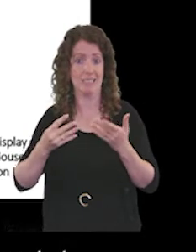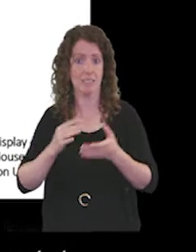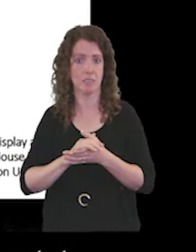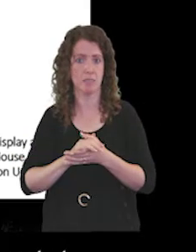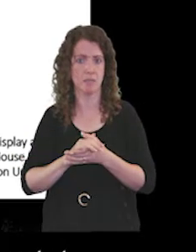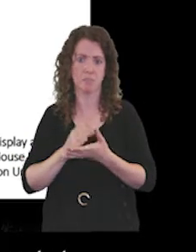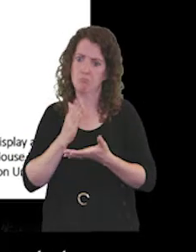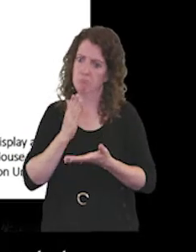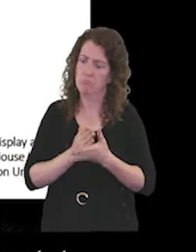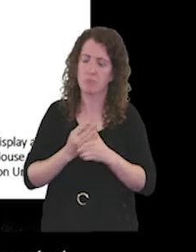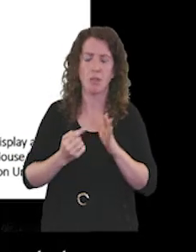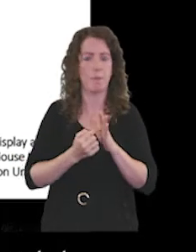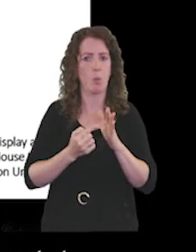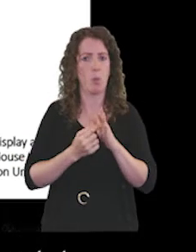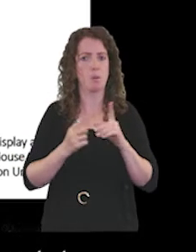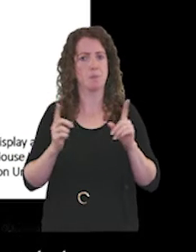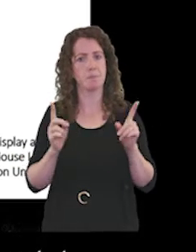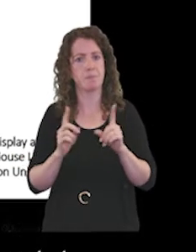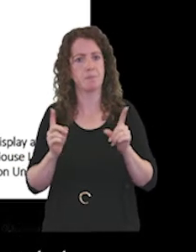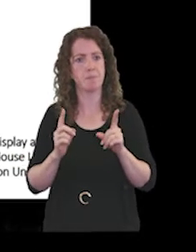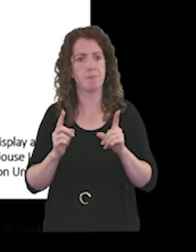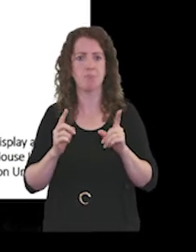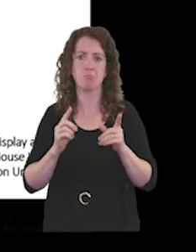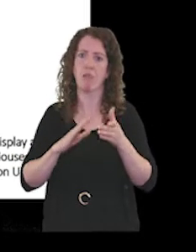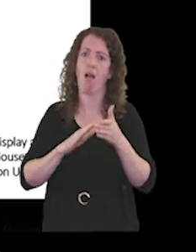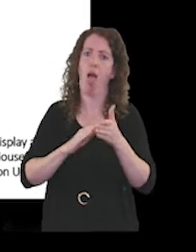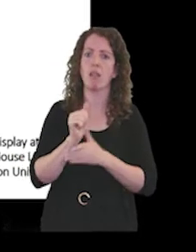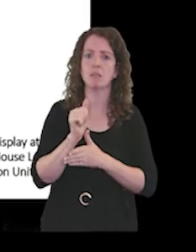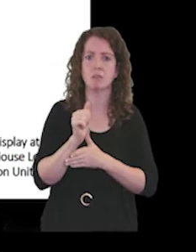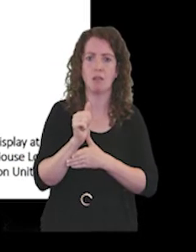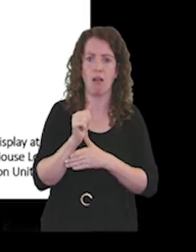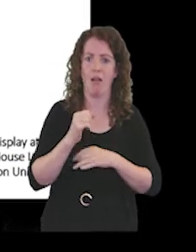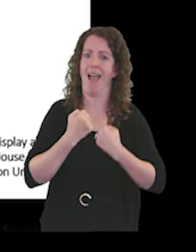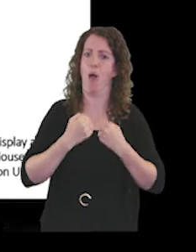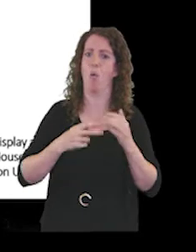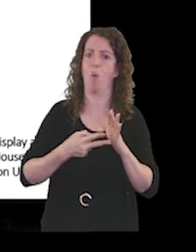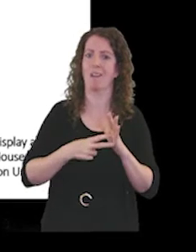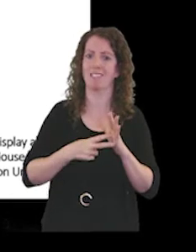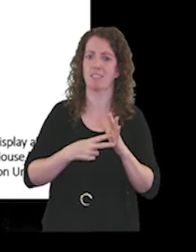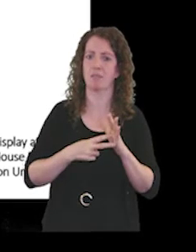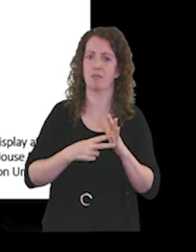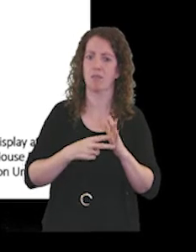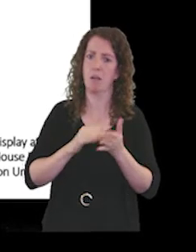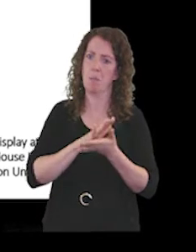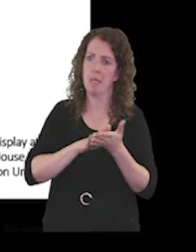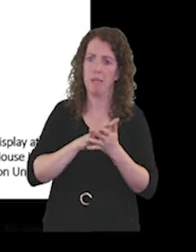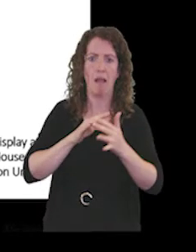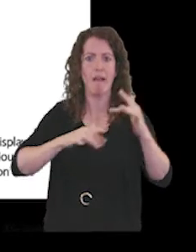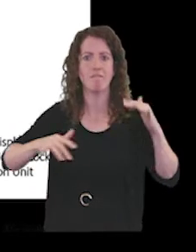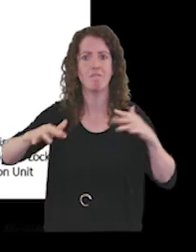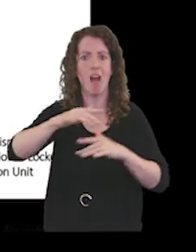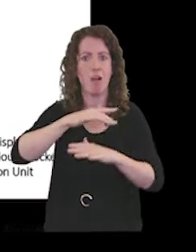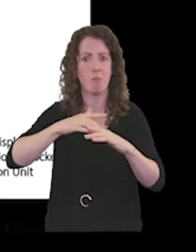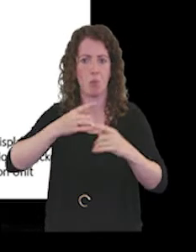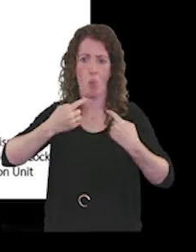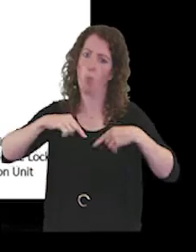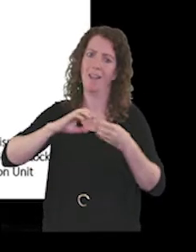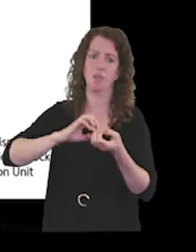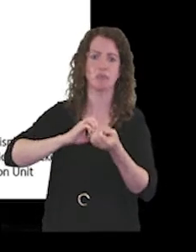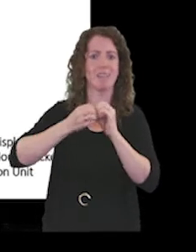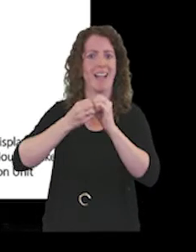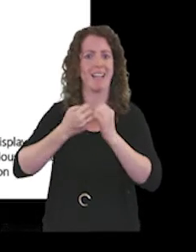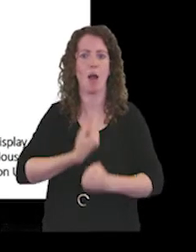important things is around the culture of the organisation, the environments that we create